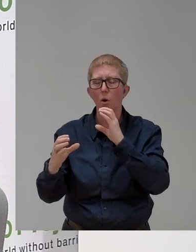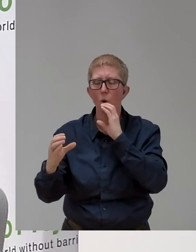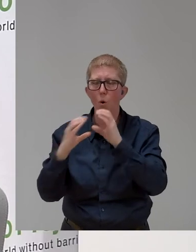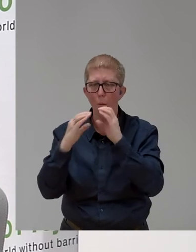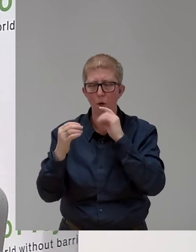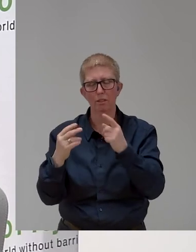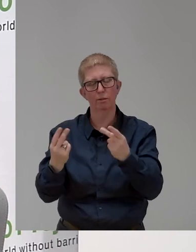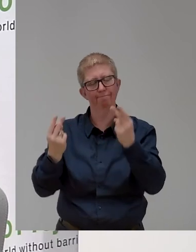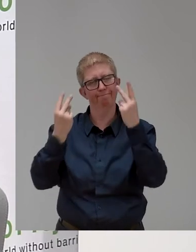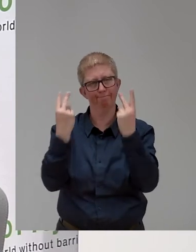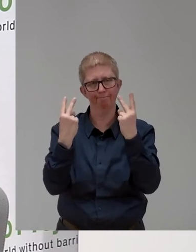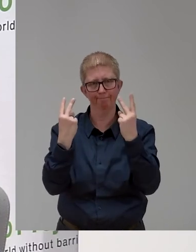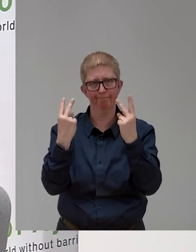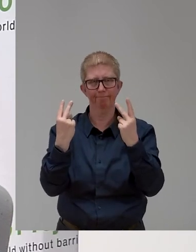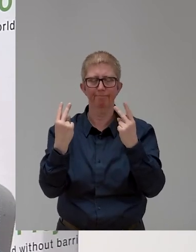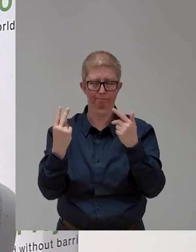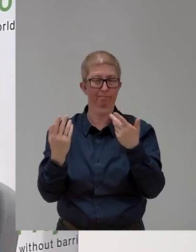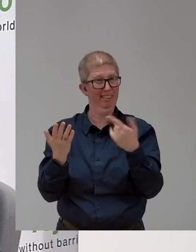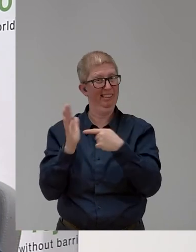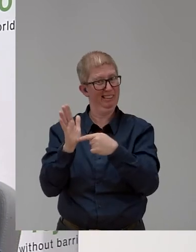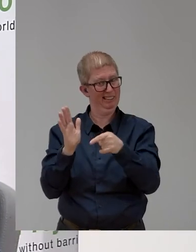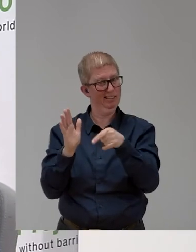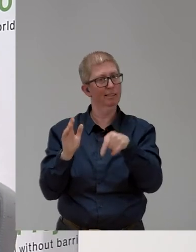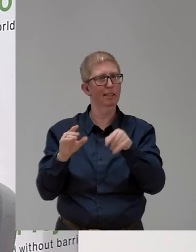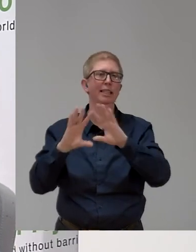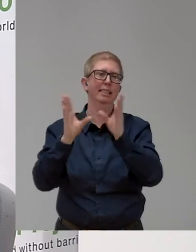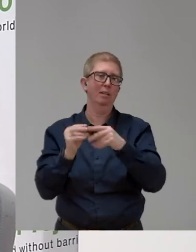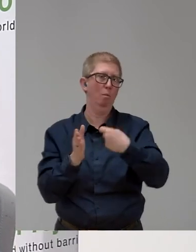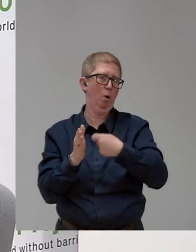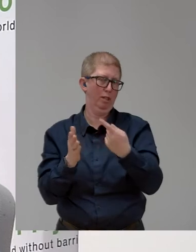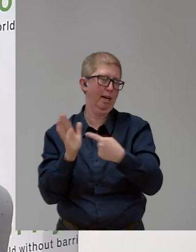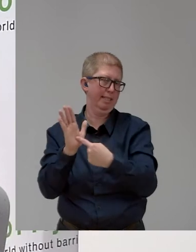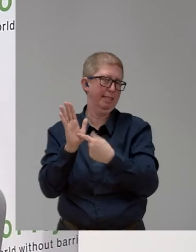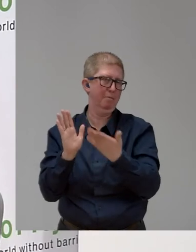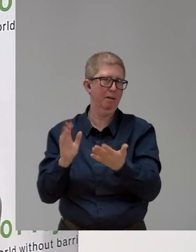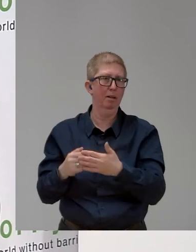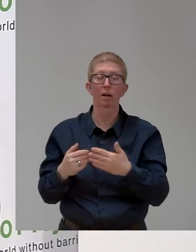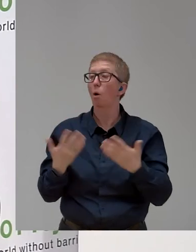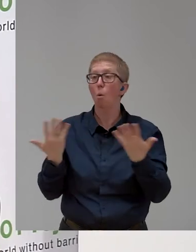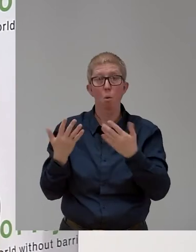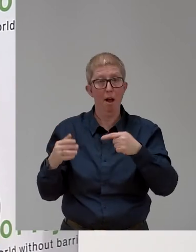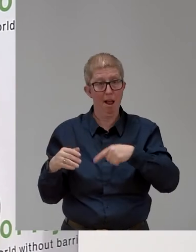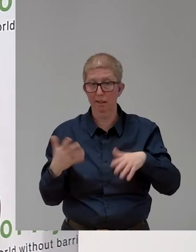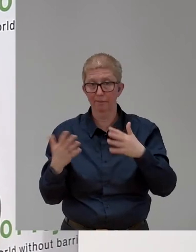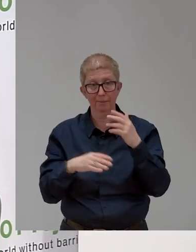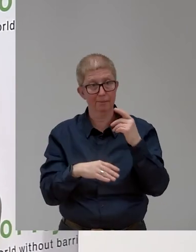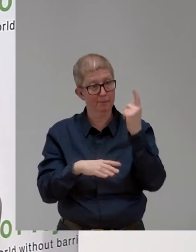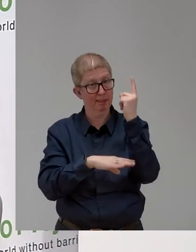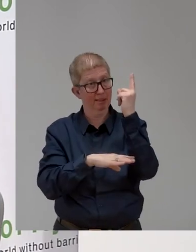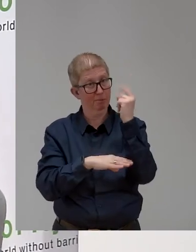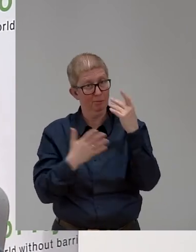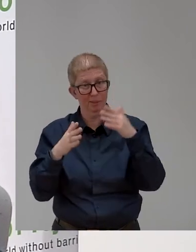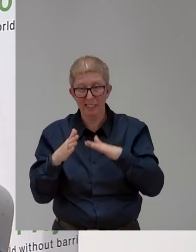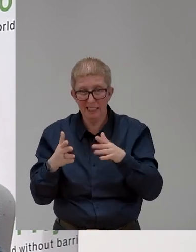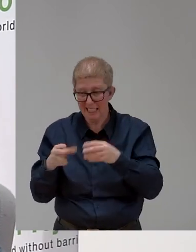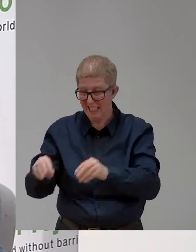second, we always need to start with inclusive education. We need to start for the children